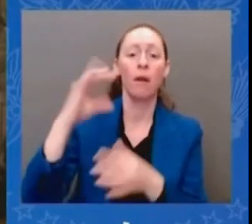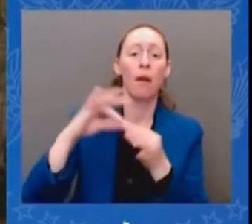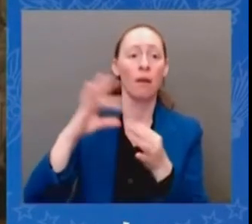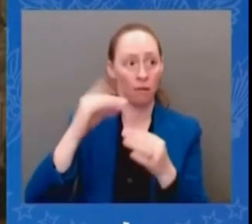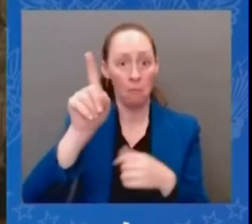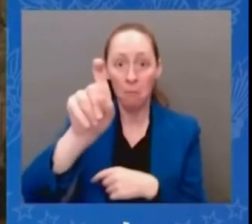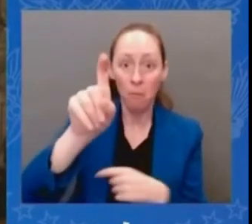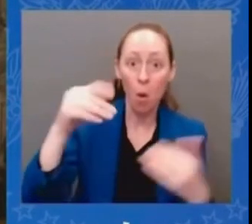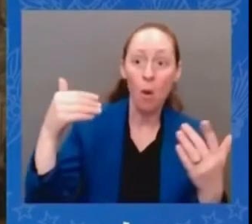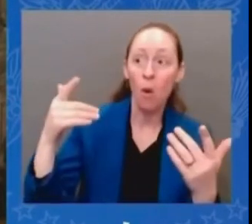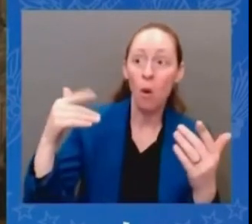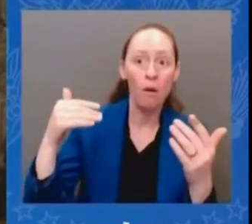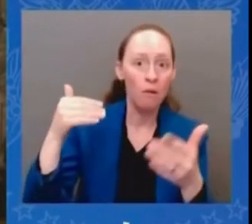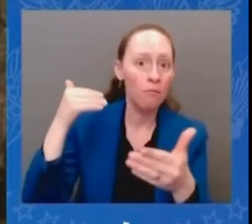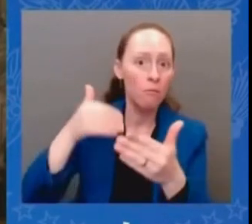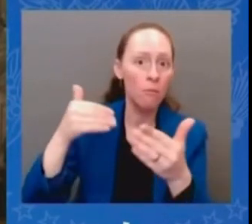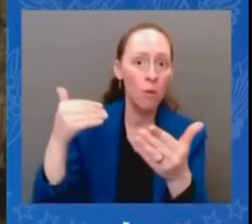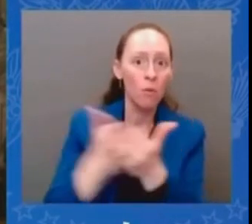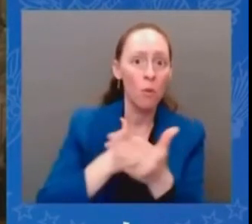this way